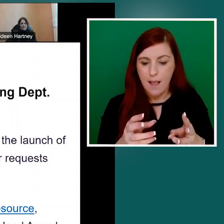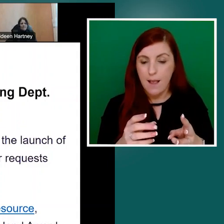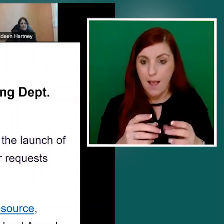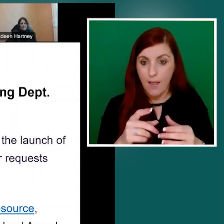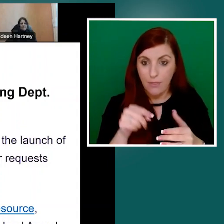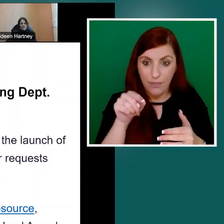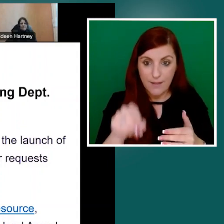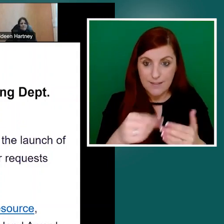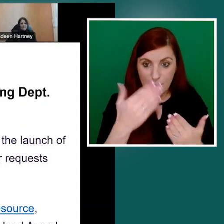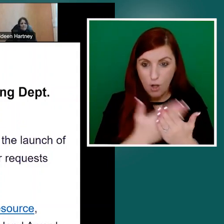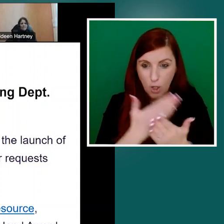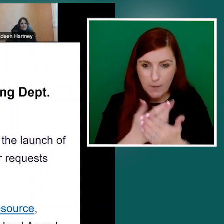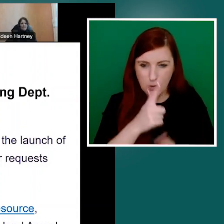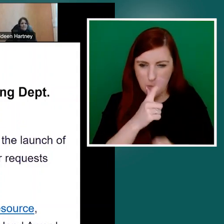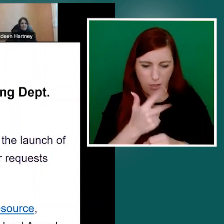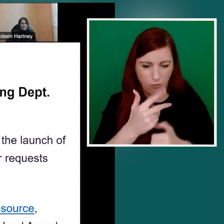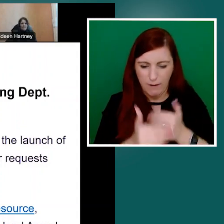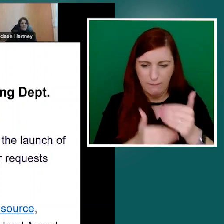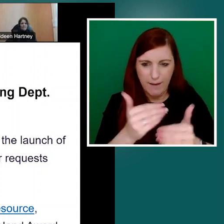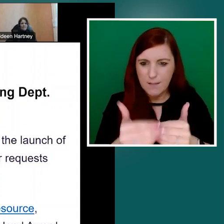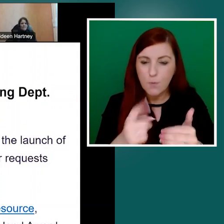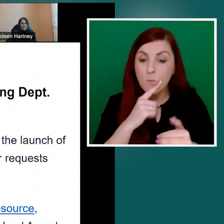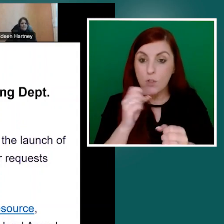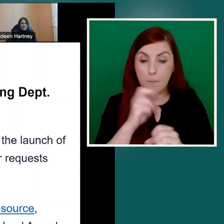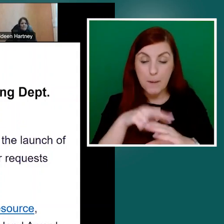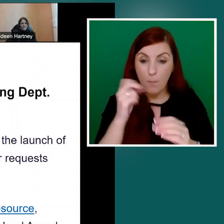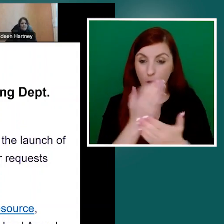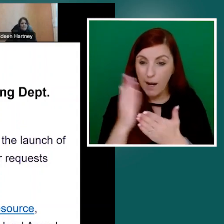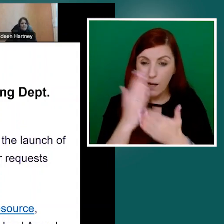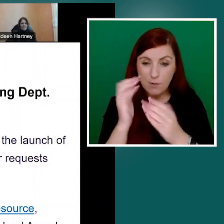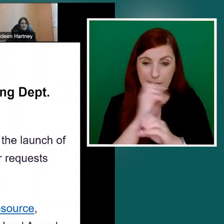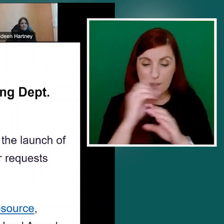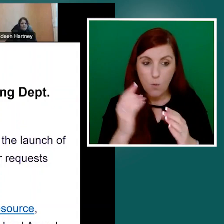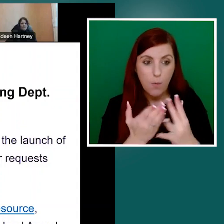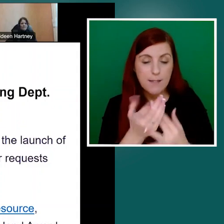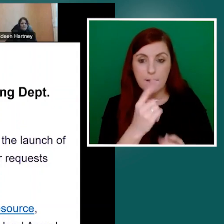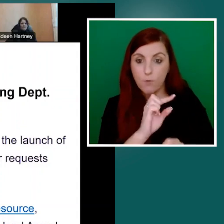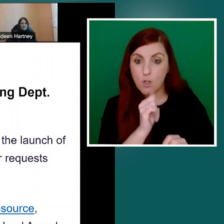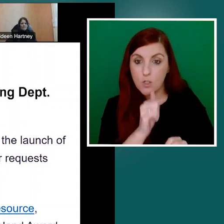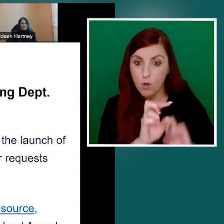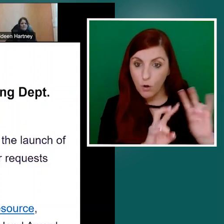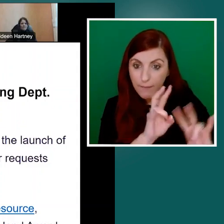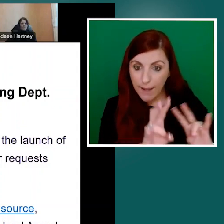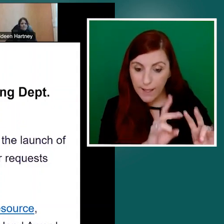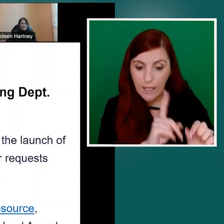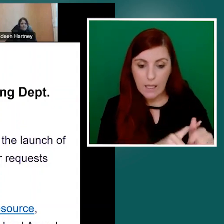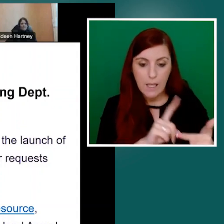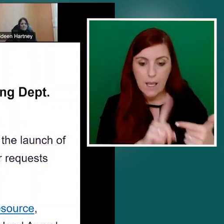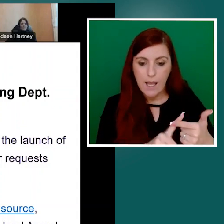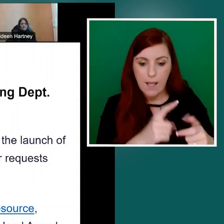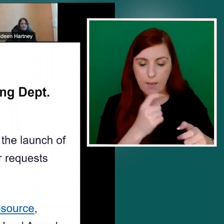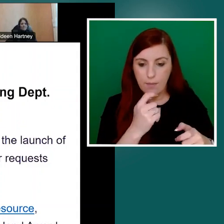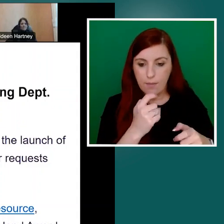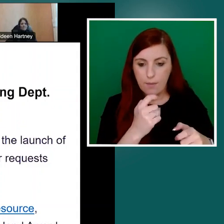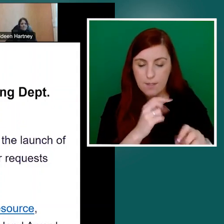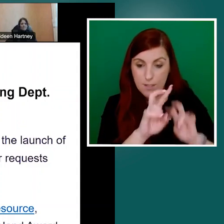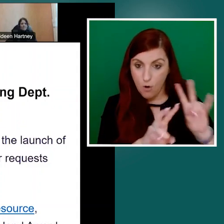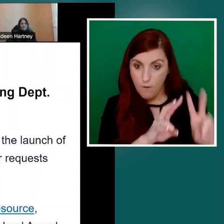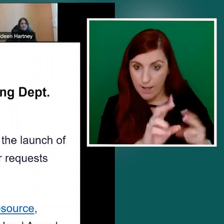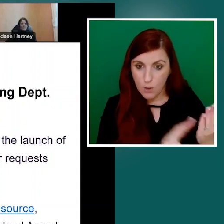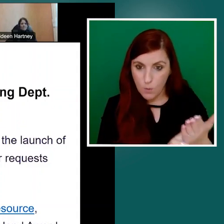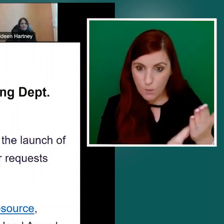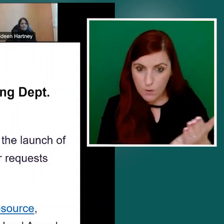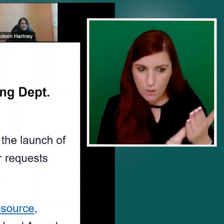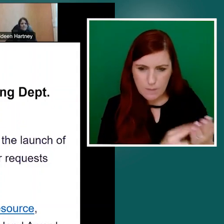you know, once again, as James, you know, talked about, surveyed their users. What did their users need? Did plain English audits? Created